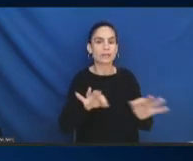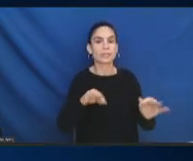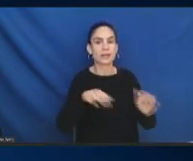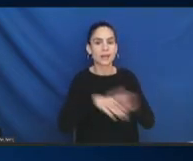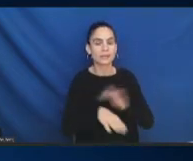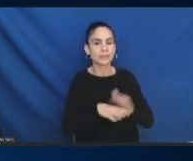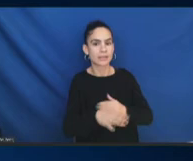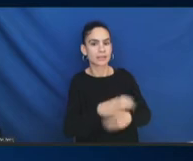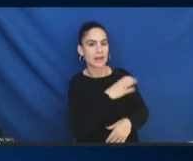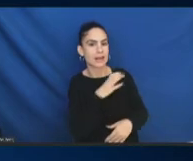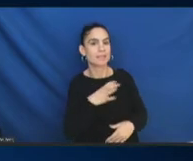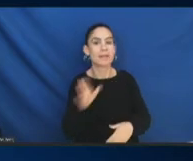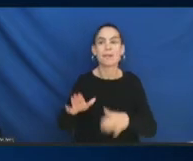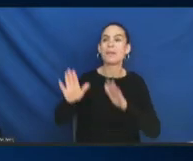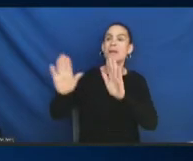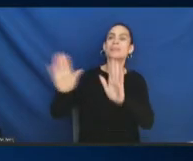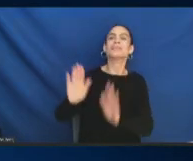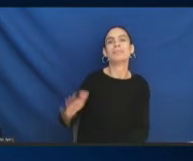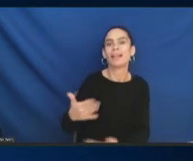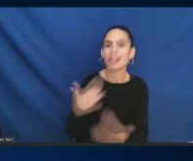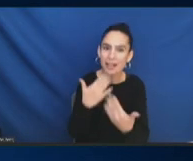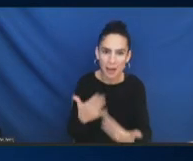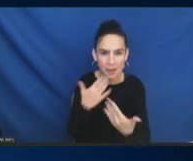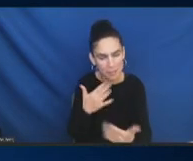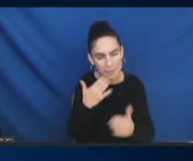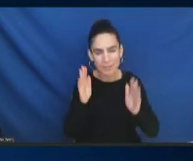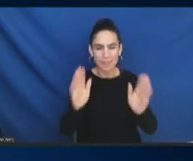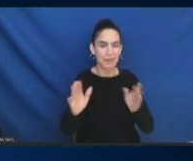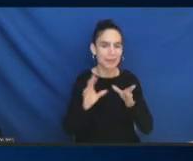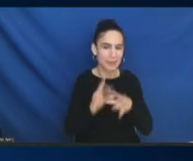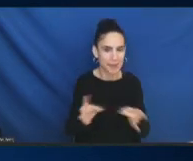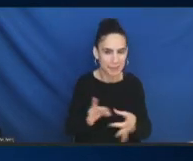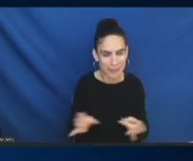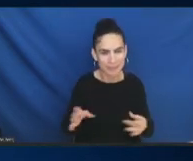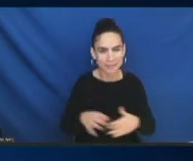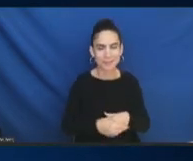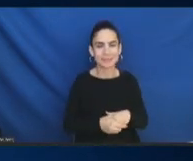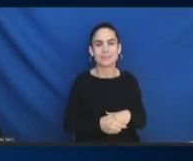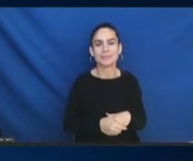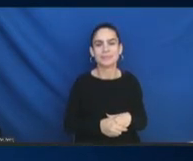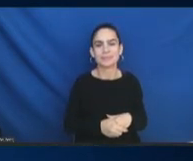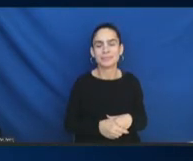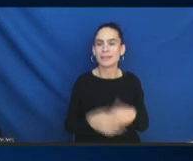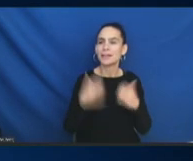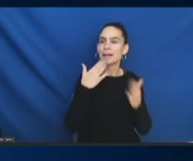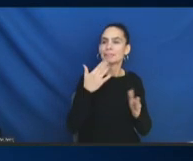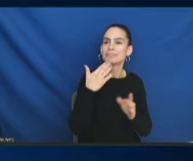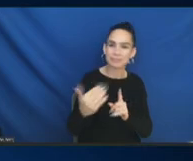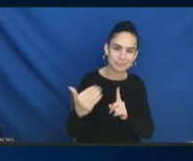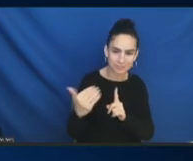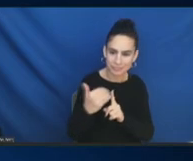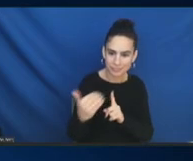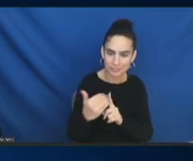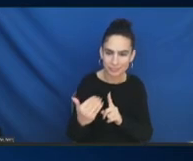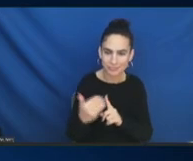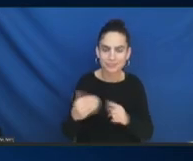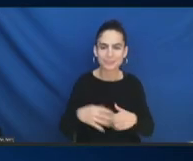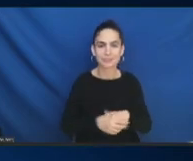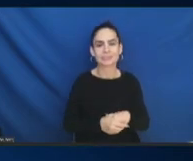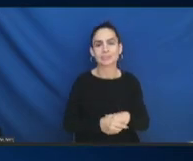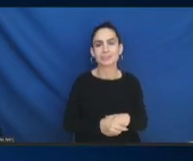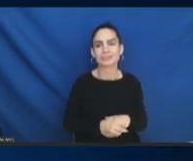great, great comments. And think this is, this is, and thank you for reminding us of the, of the, of the state legislators already